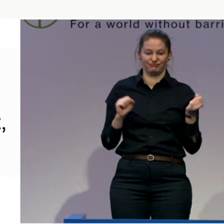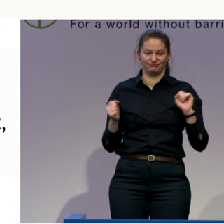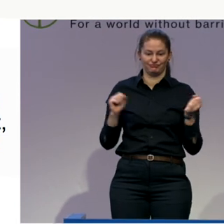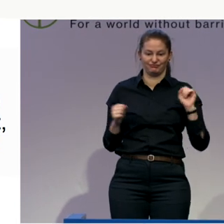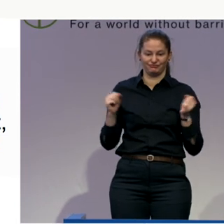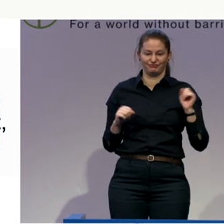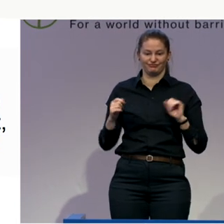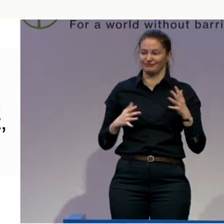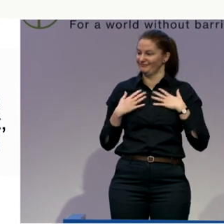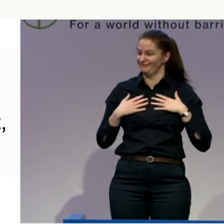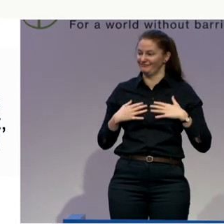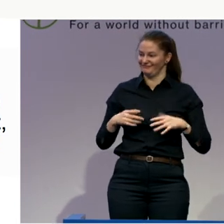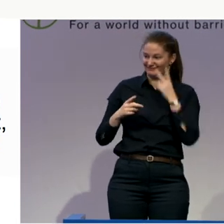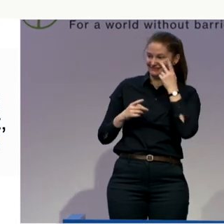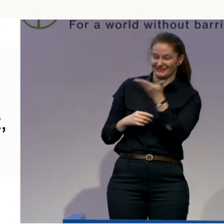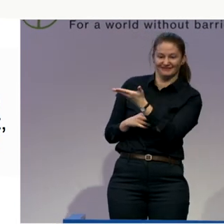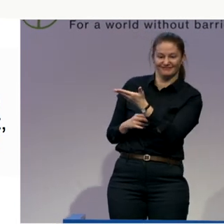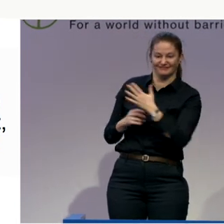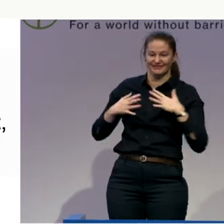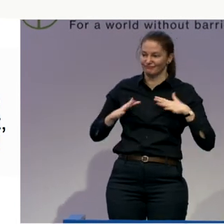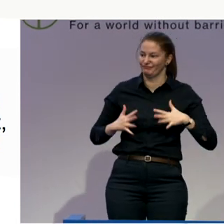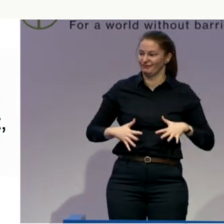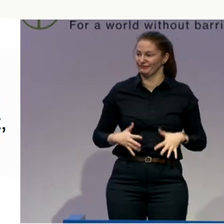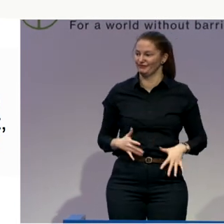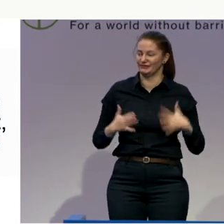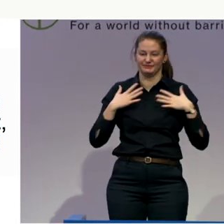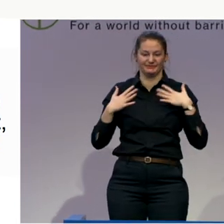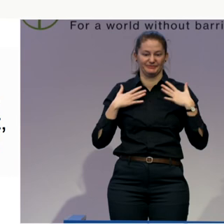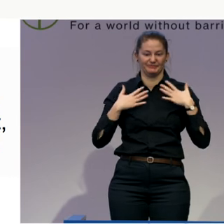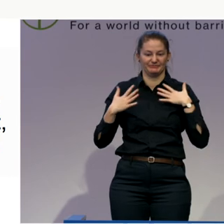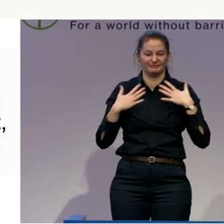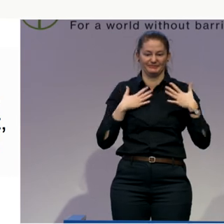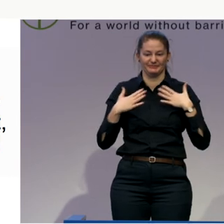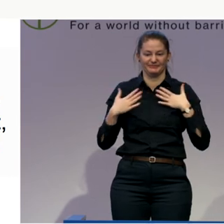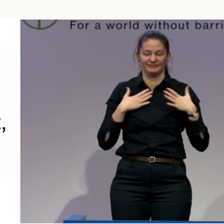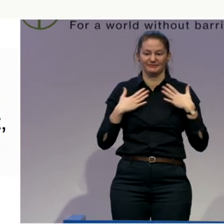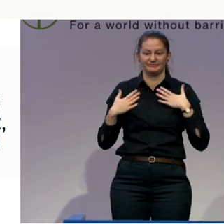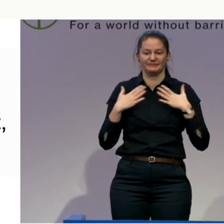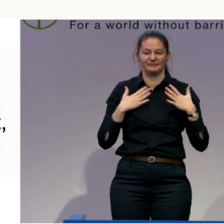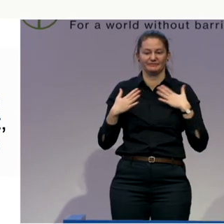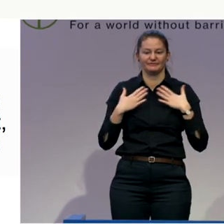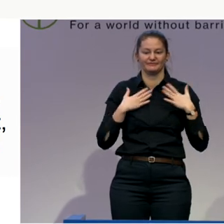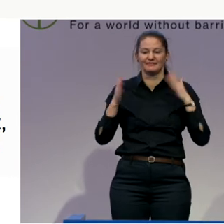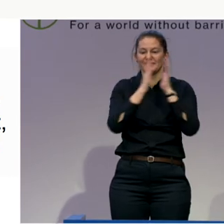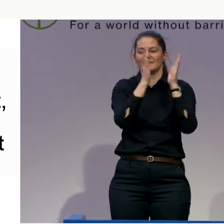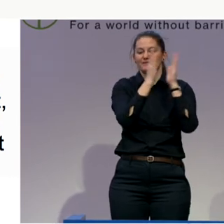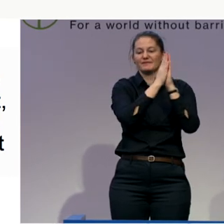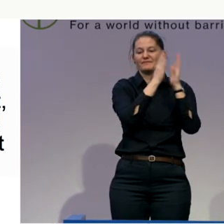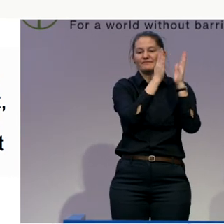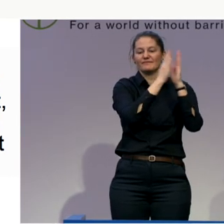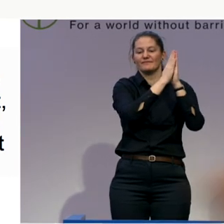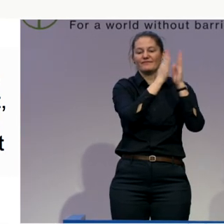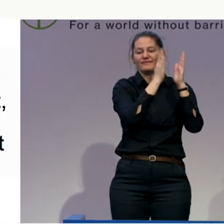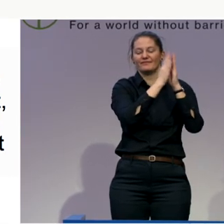belly. Belly bum. don't know. Here. Chest. It's going up. It's going up. And whoa!